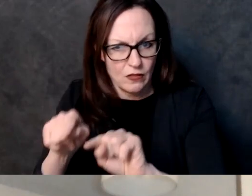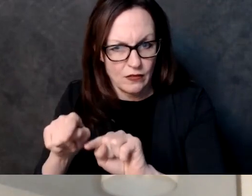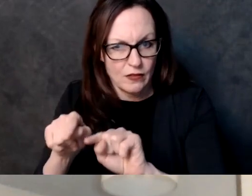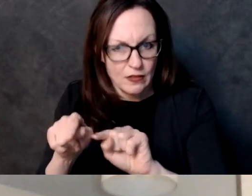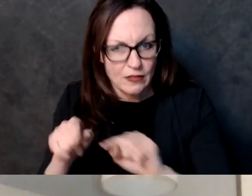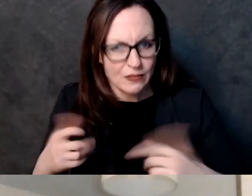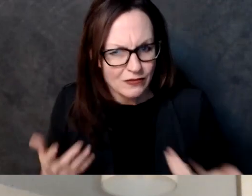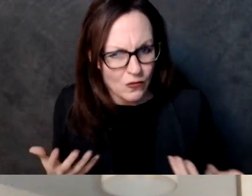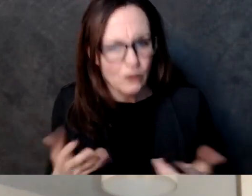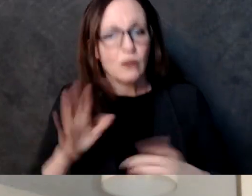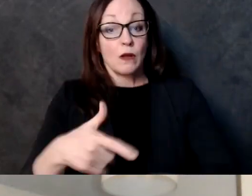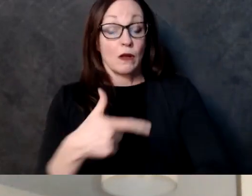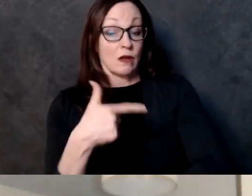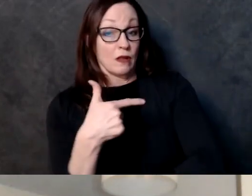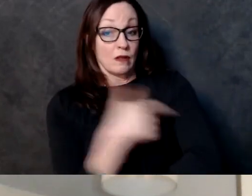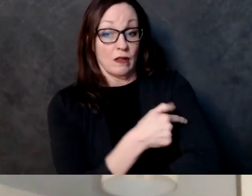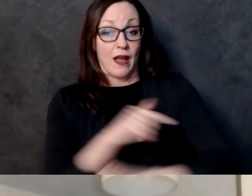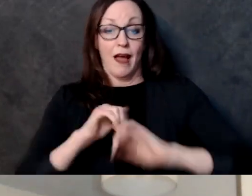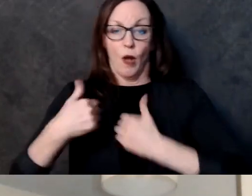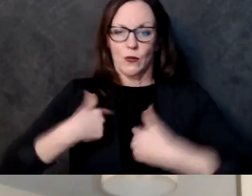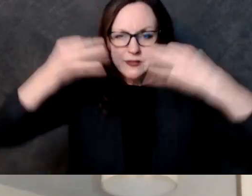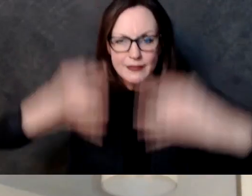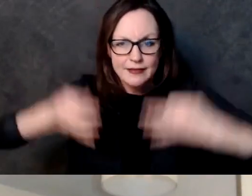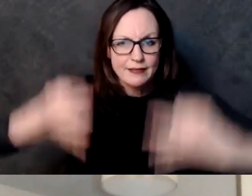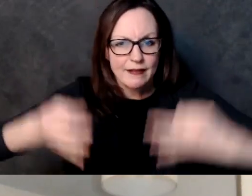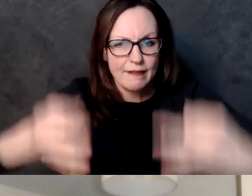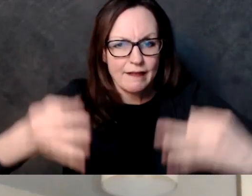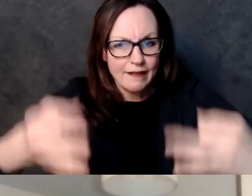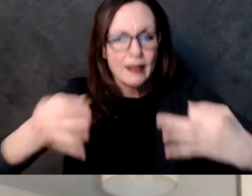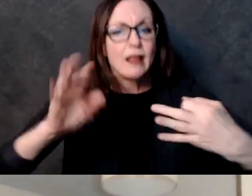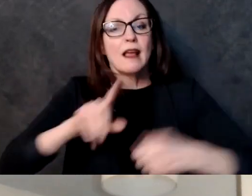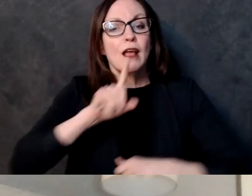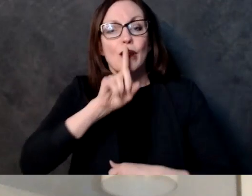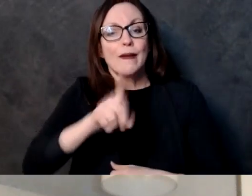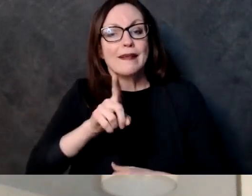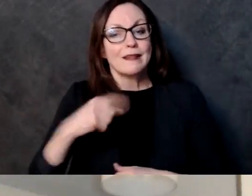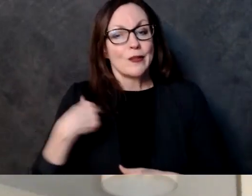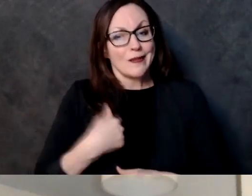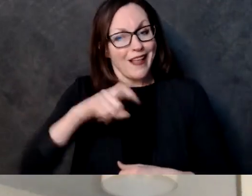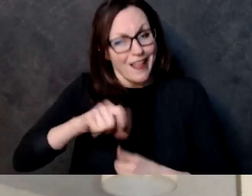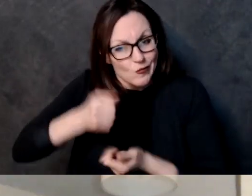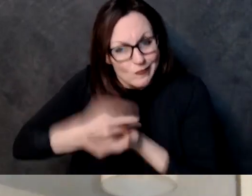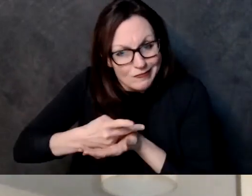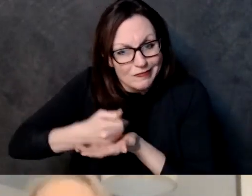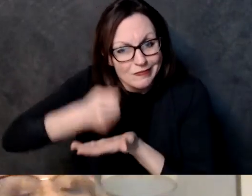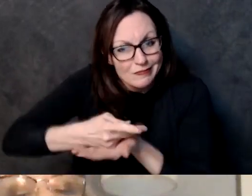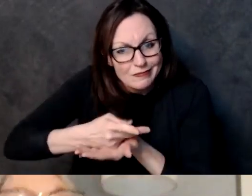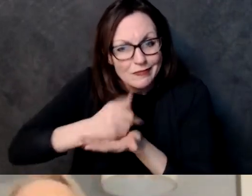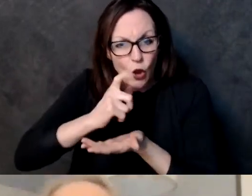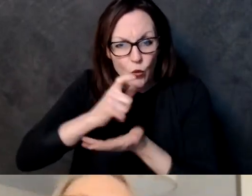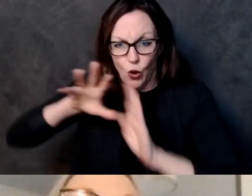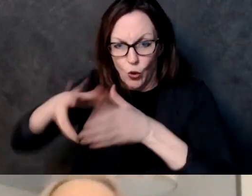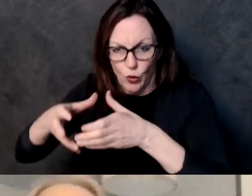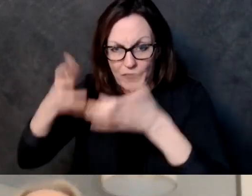vials actually has uh enough um uh vaccine for uh i think like seven or eight people and so